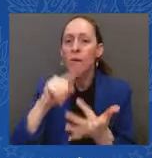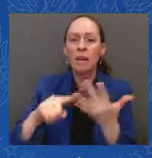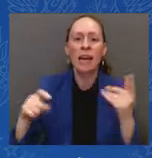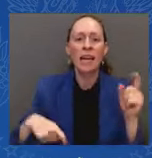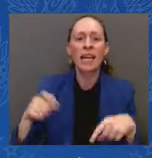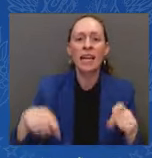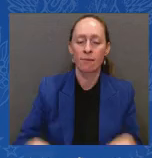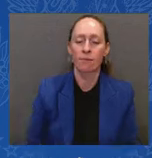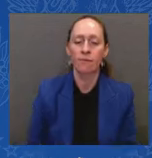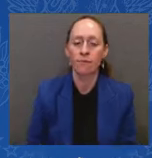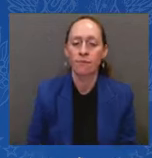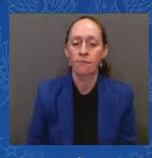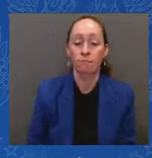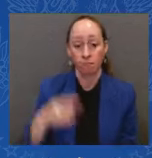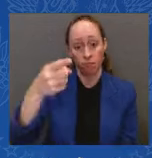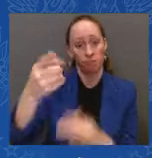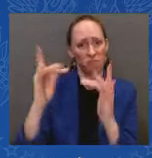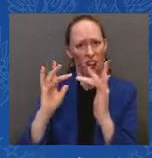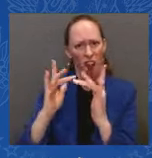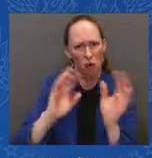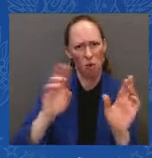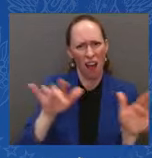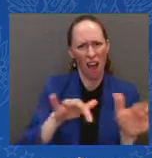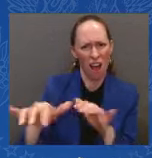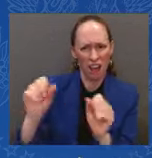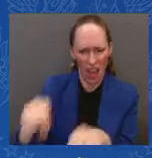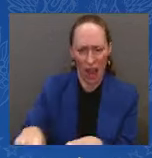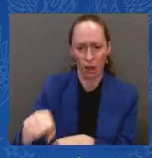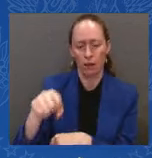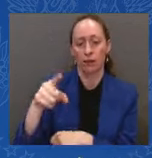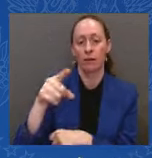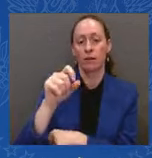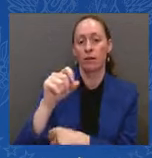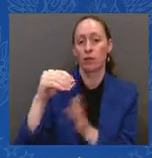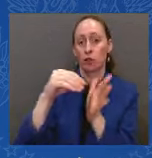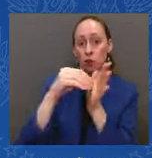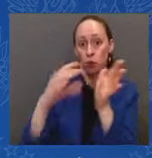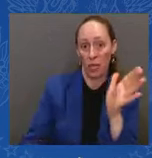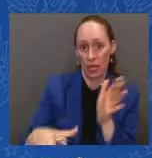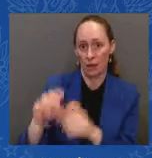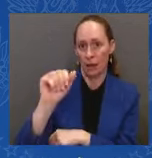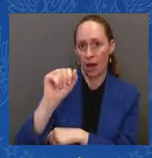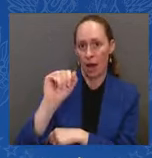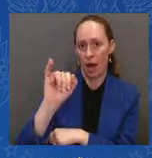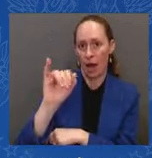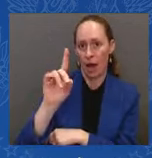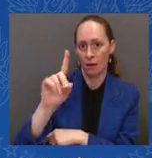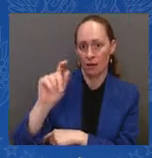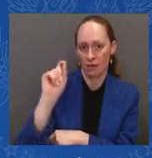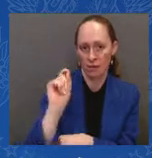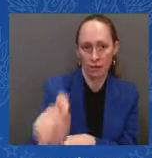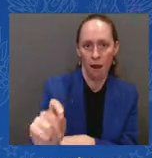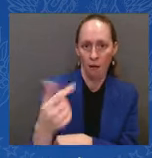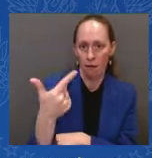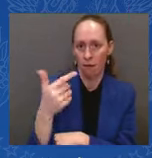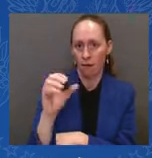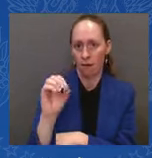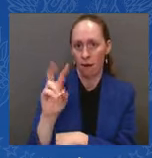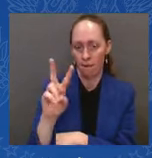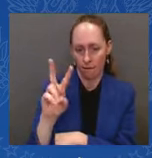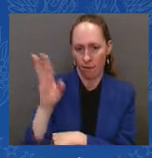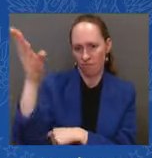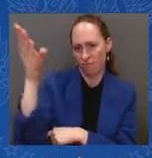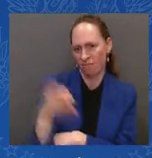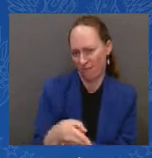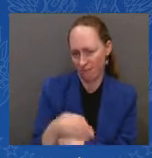-gov sl- Studentaid-dash studentaid.gov slash save. And remember,